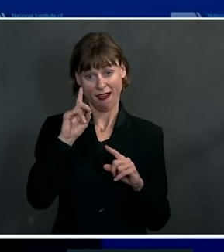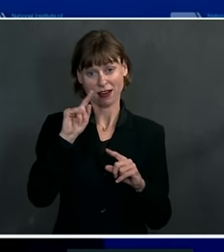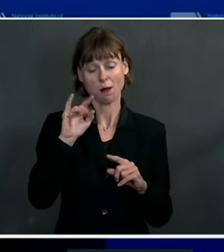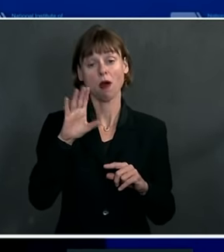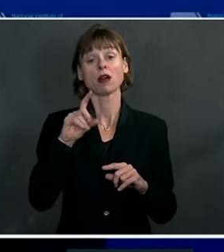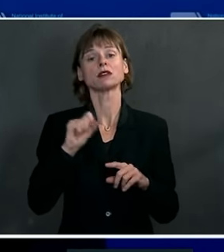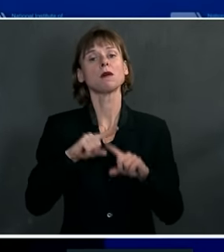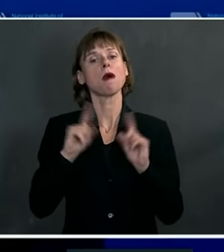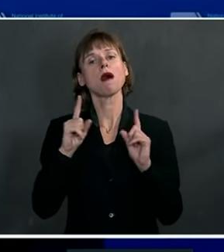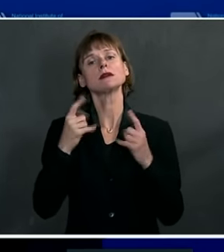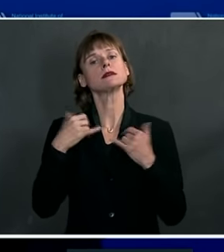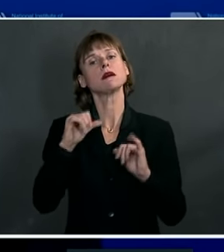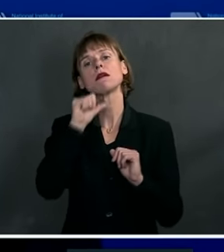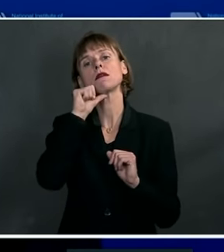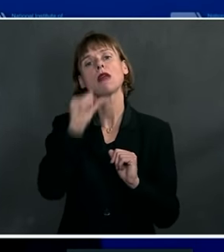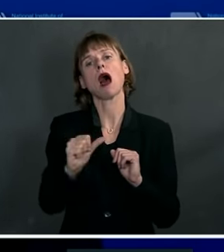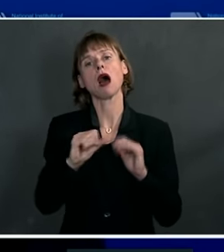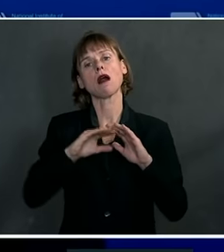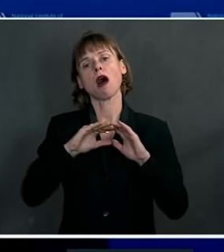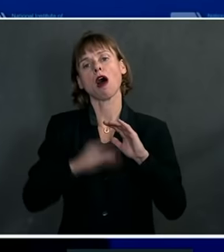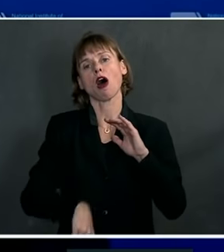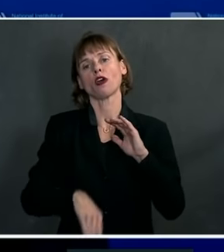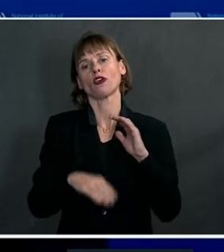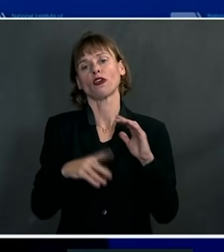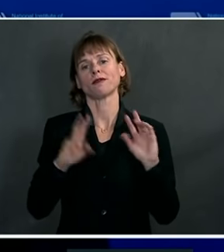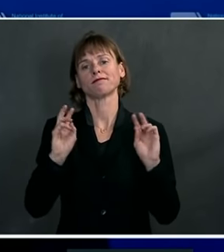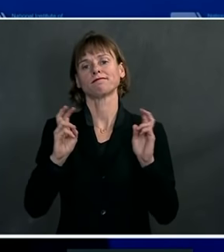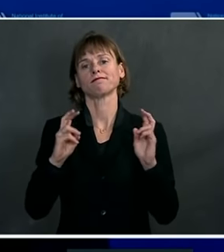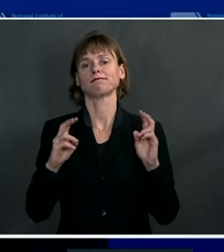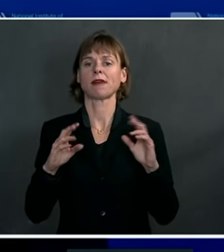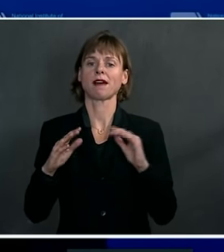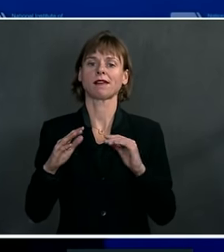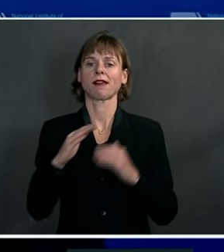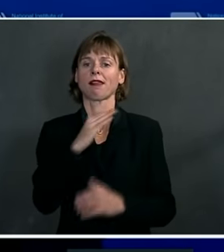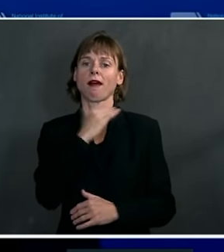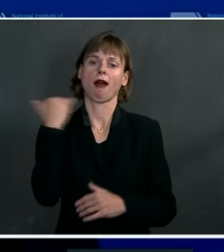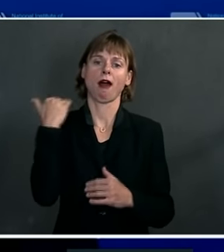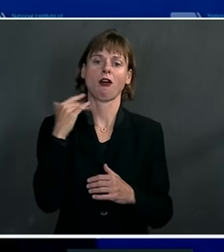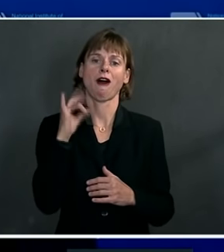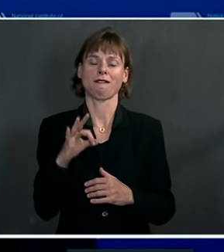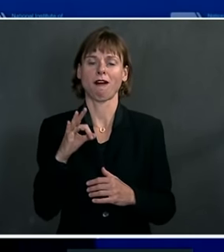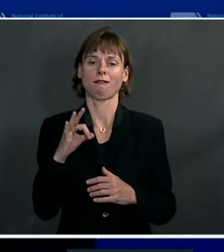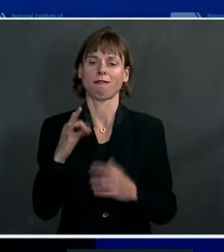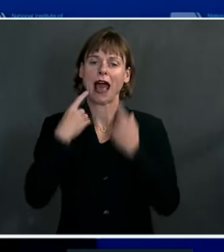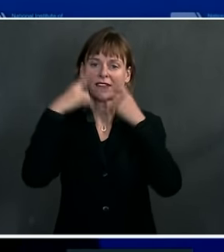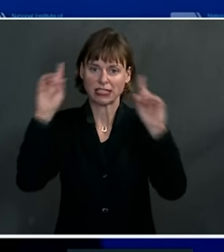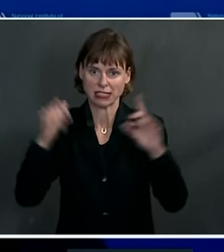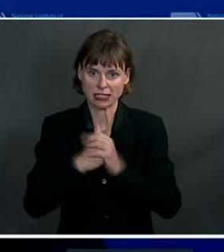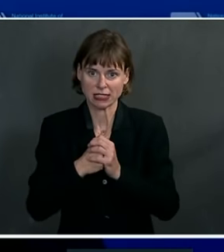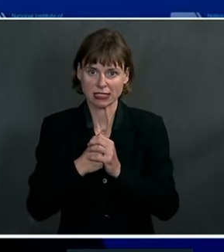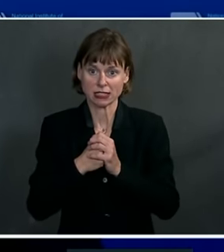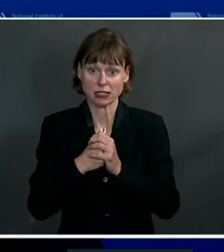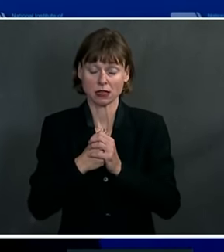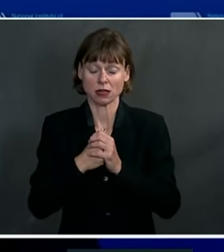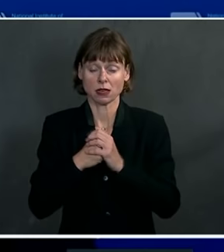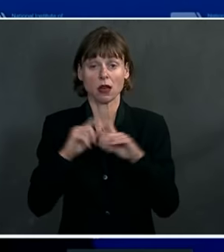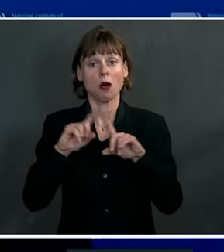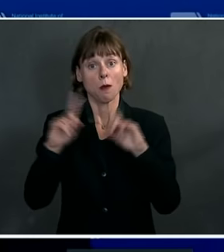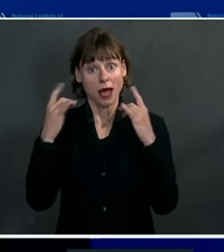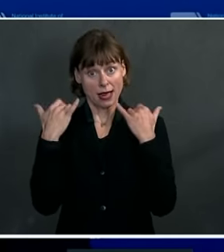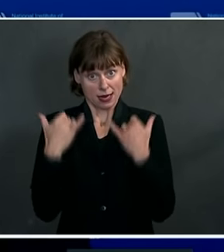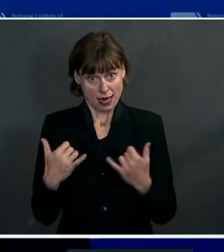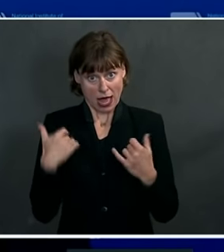it still was not below the cutoff where you would expect some degree of efficacy. But what we know now